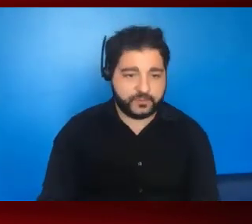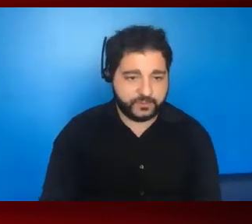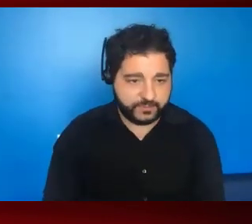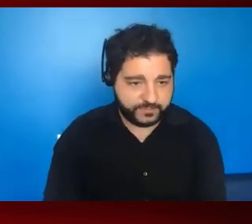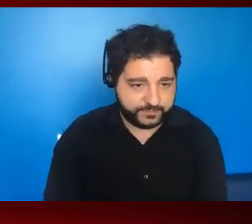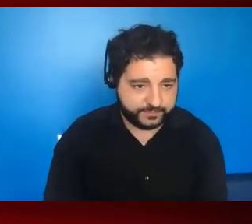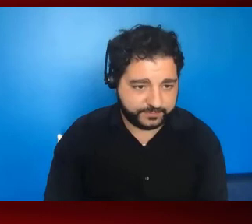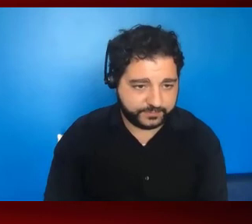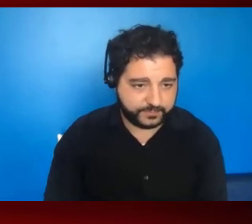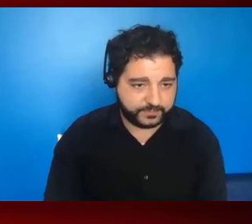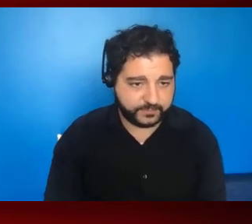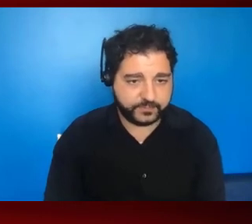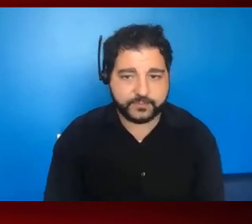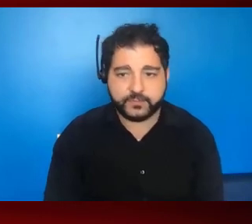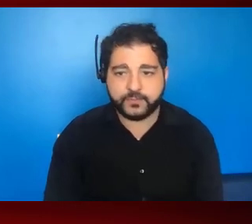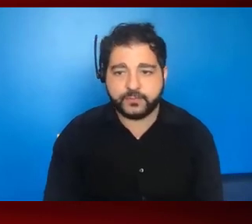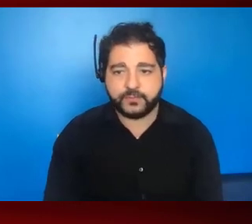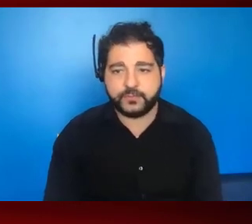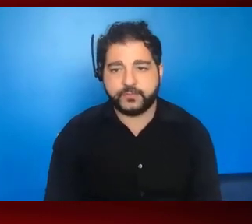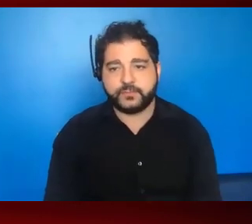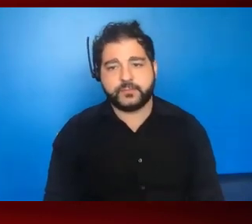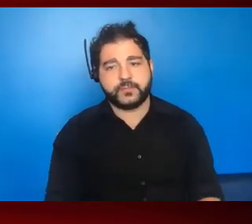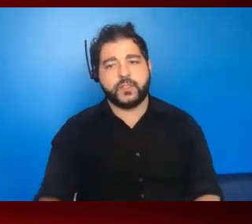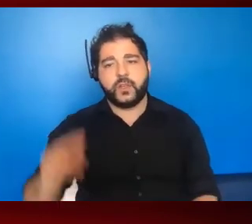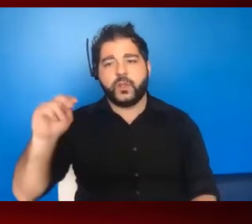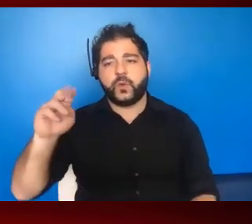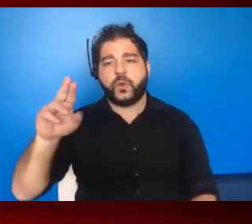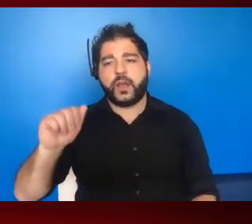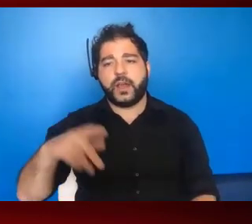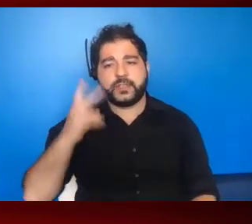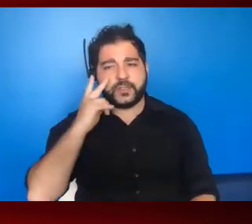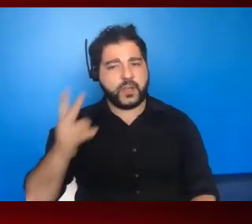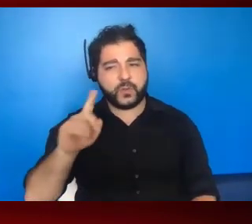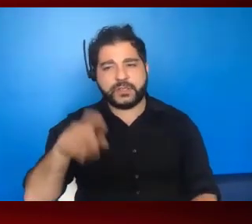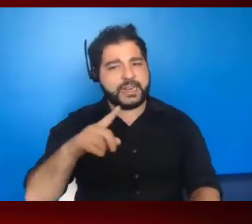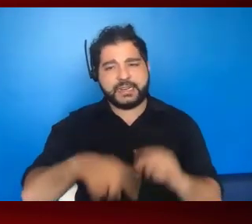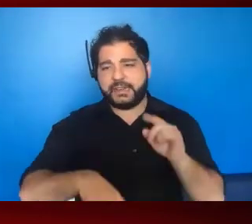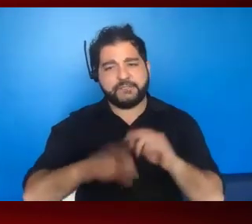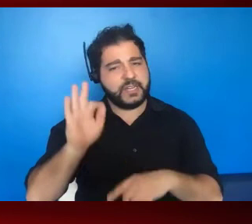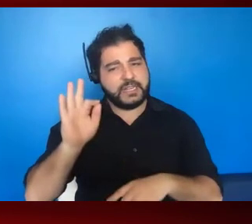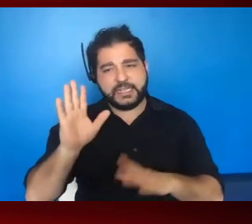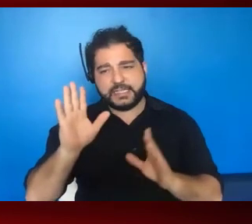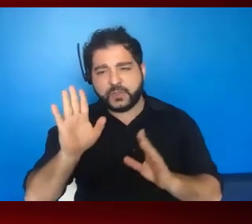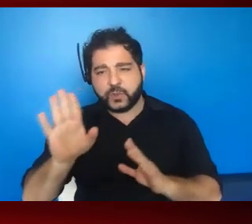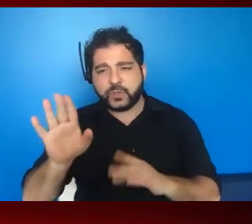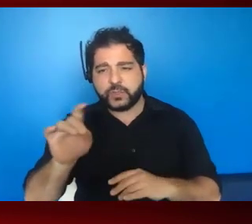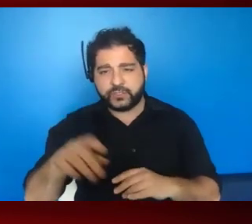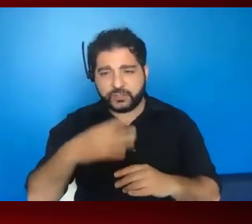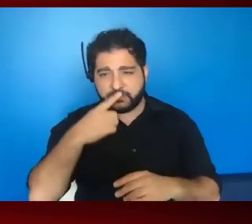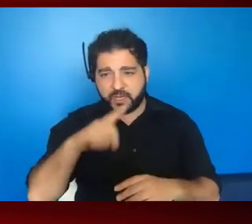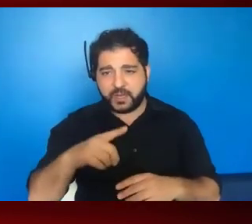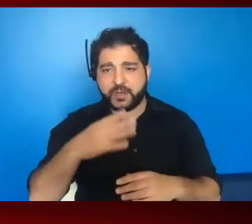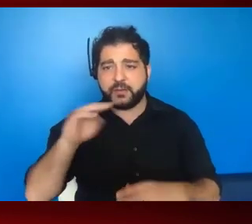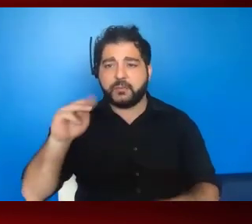Hey, Nora, if you don't mind coming off mute, I saw a question from you and I can't find it, but I thought, I remember when I saw it, I wanted to